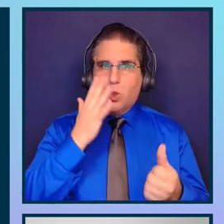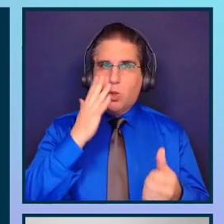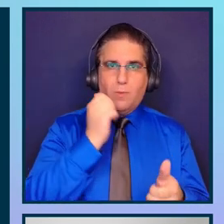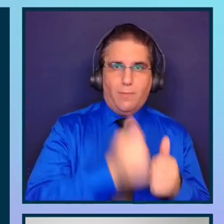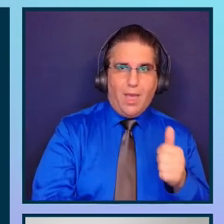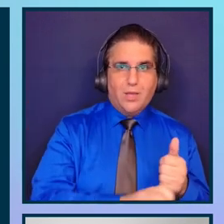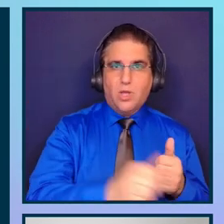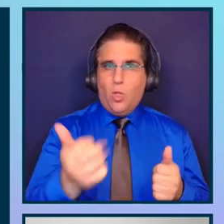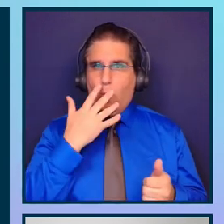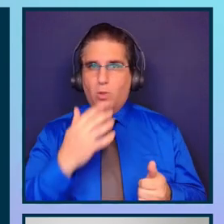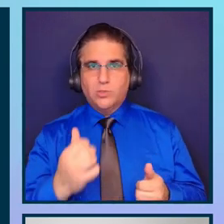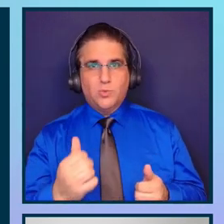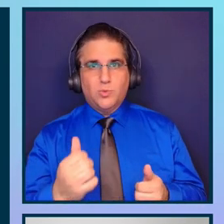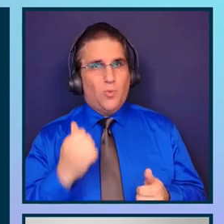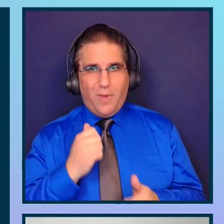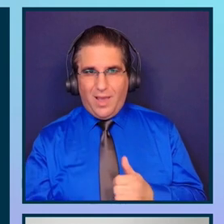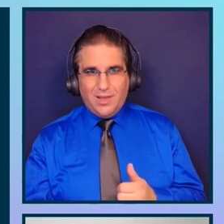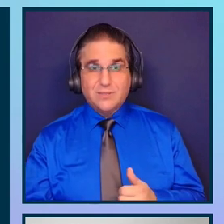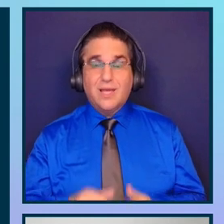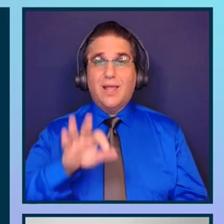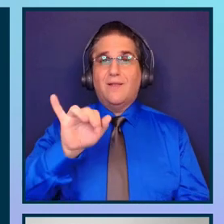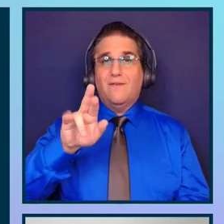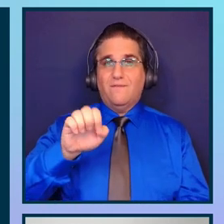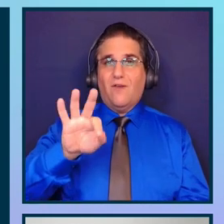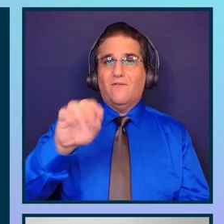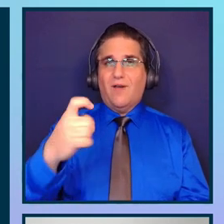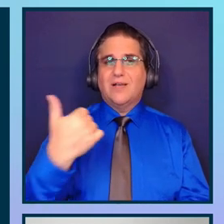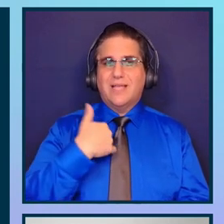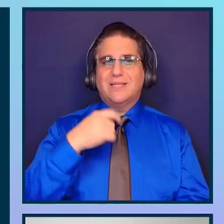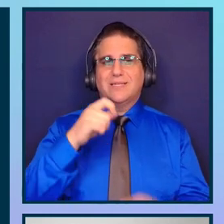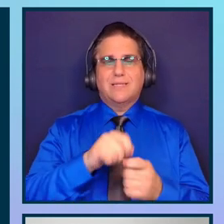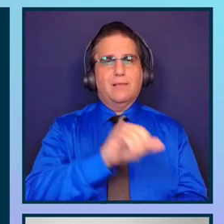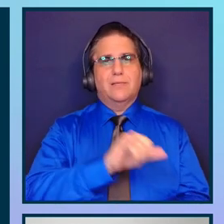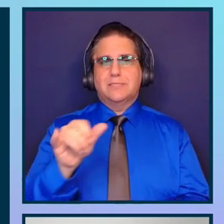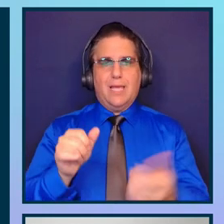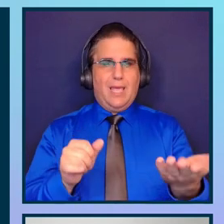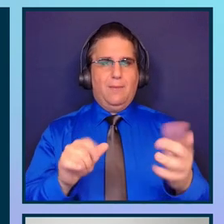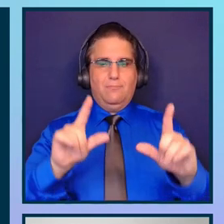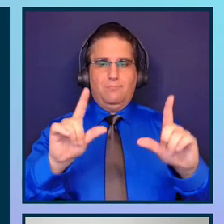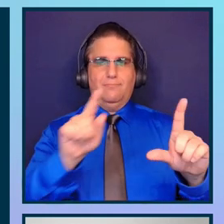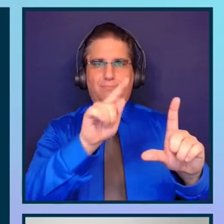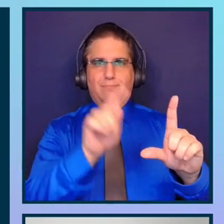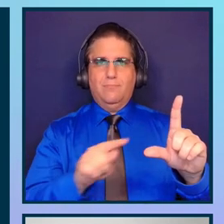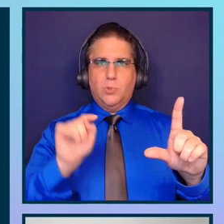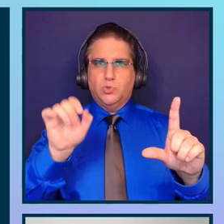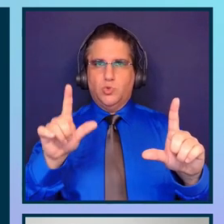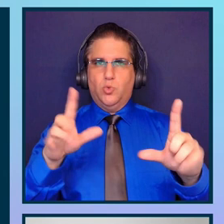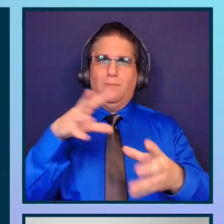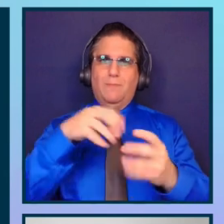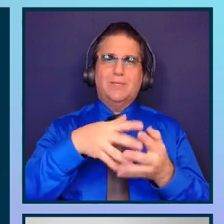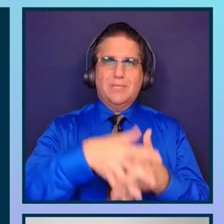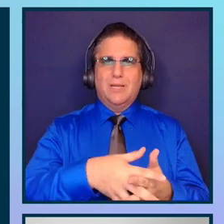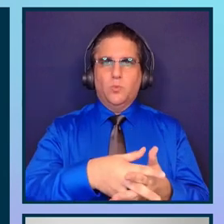not. And, of course, Firefox has exactly the same tool built-in in the